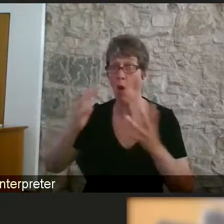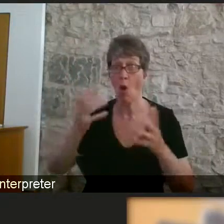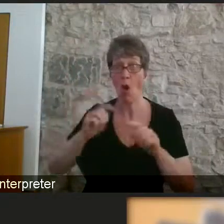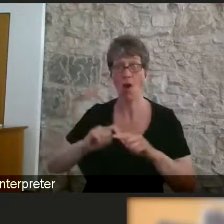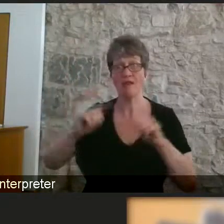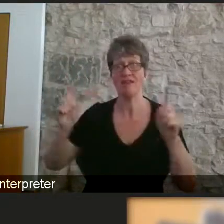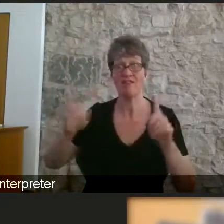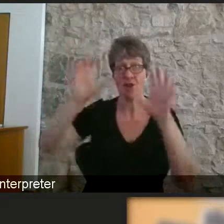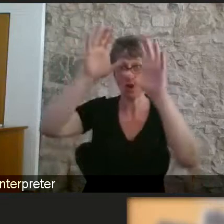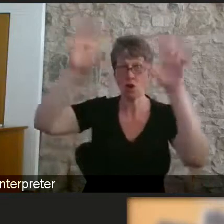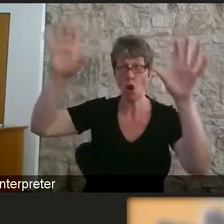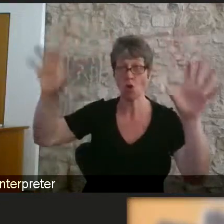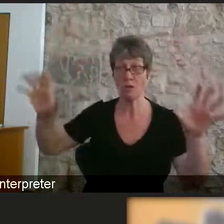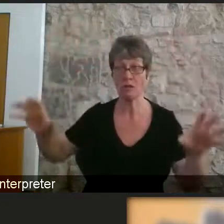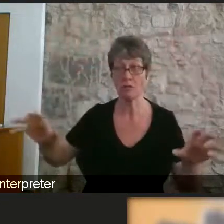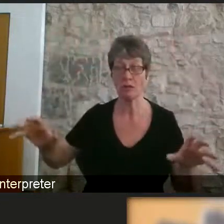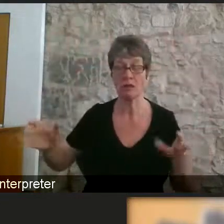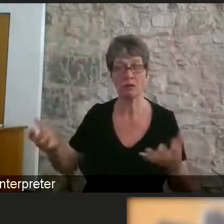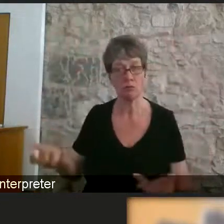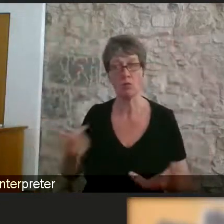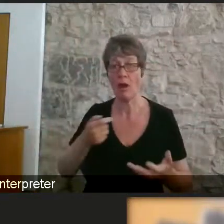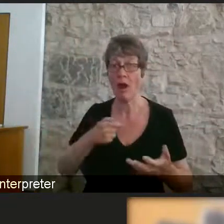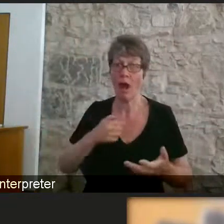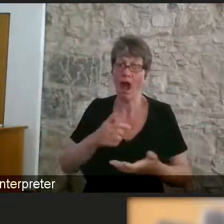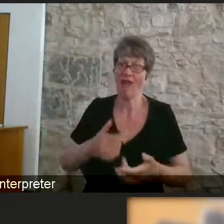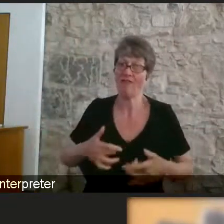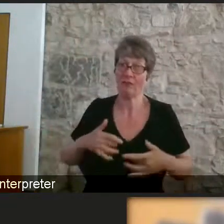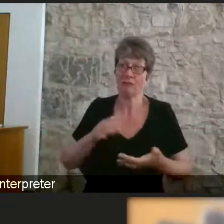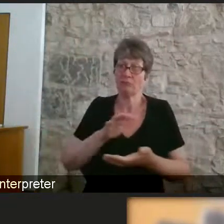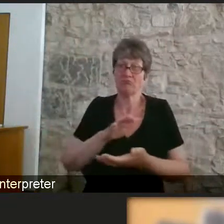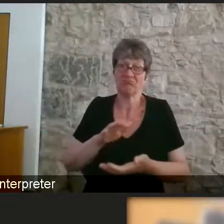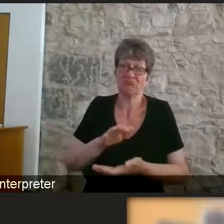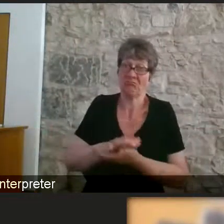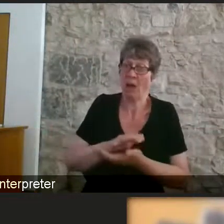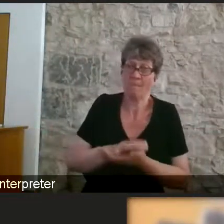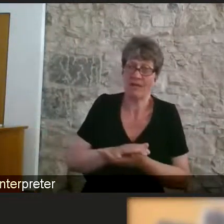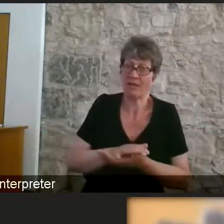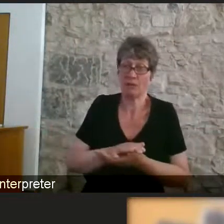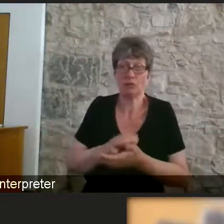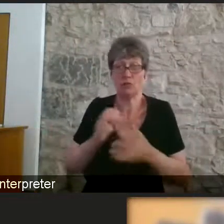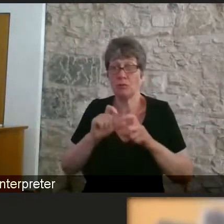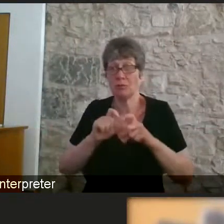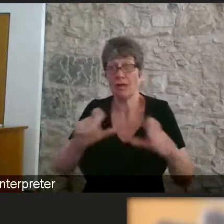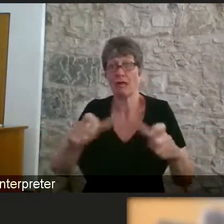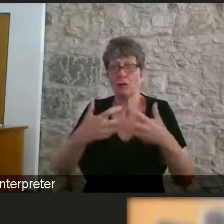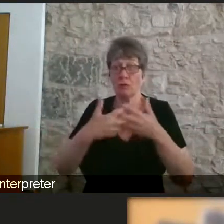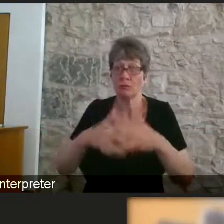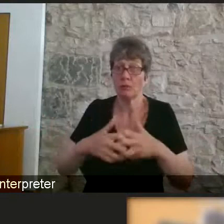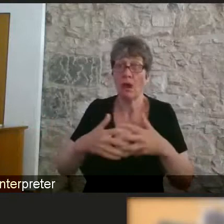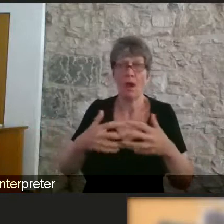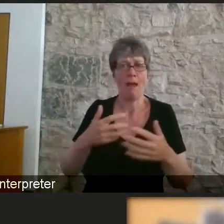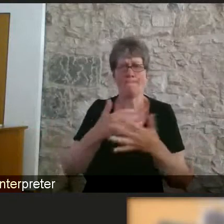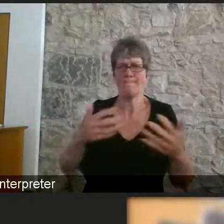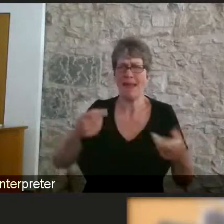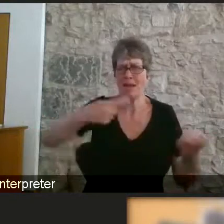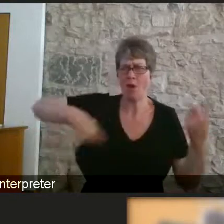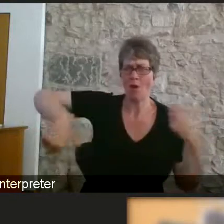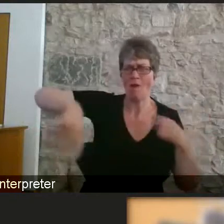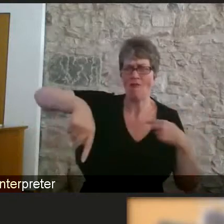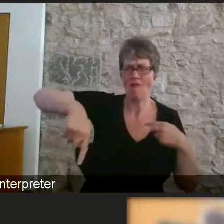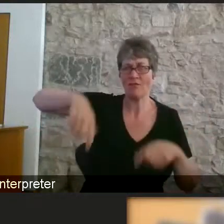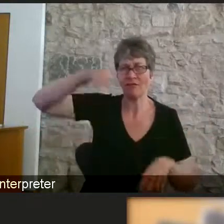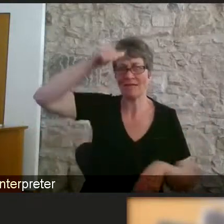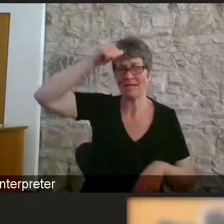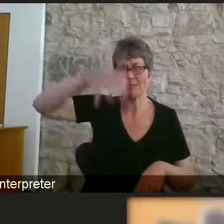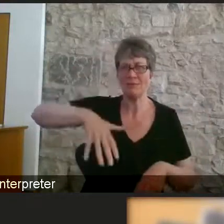I am very comfortable with that, but we have certainly seen a huge shift there as many of us experience. We have gone from co-located